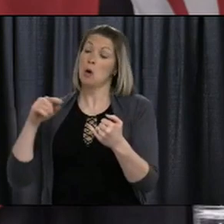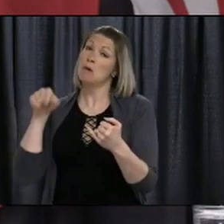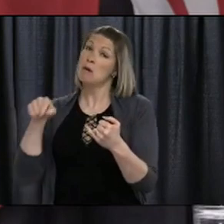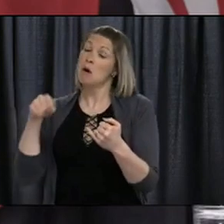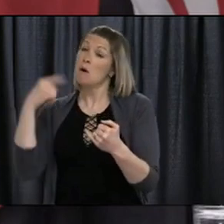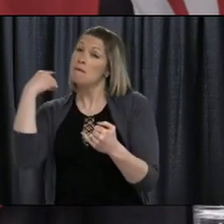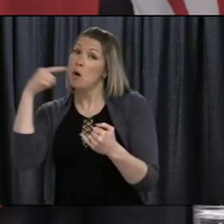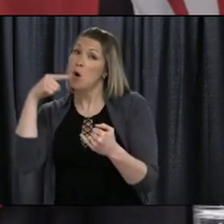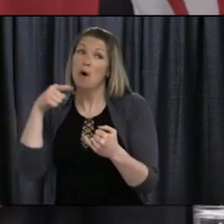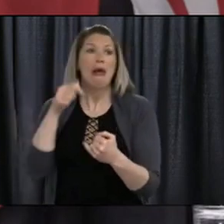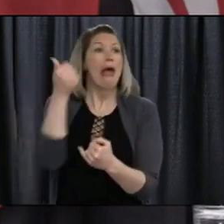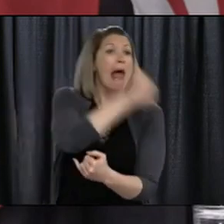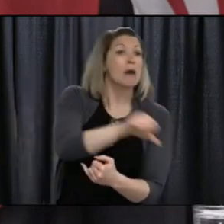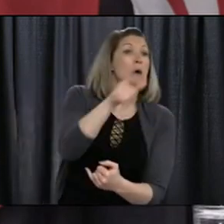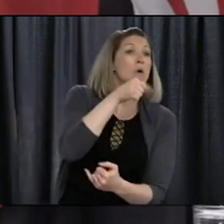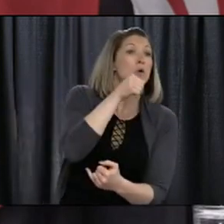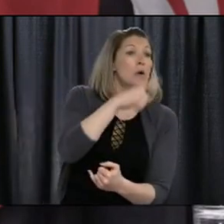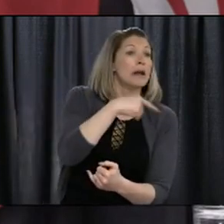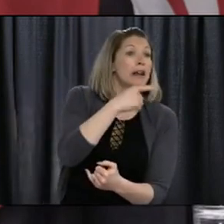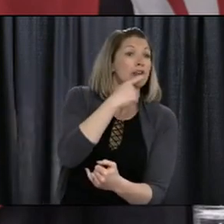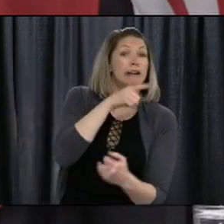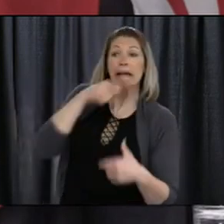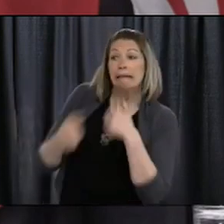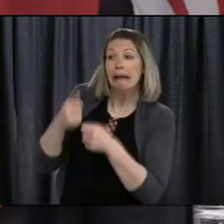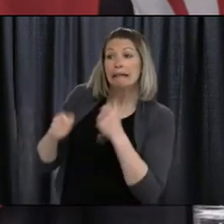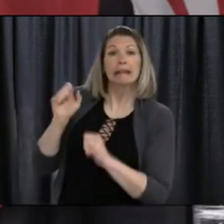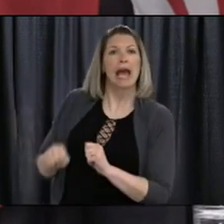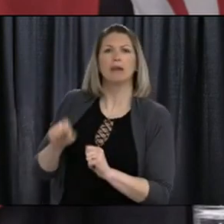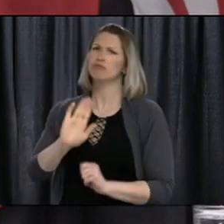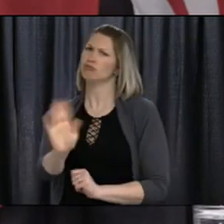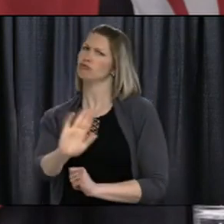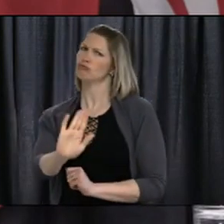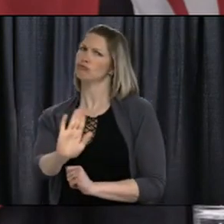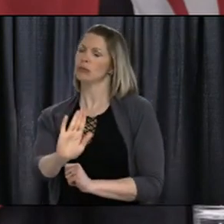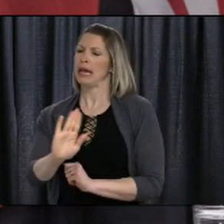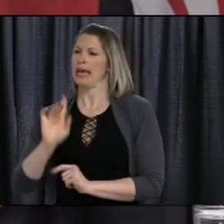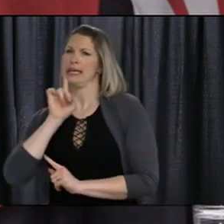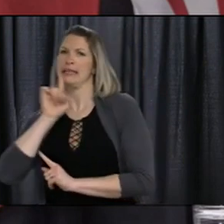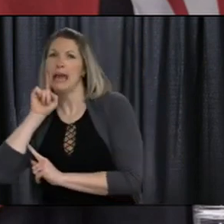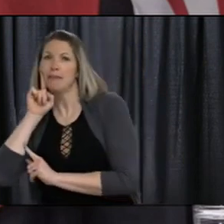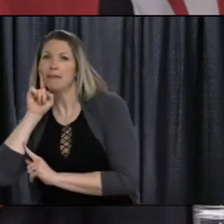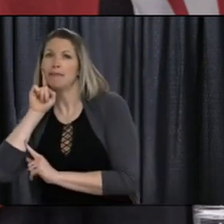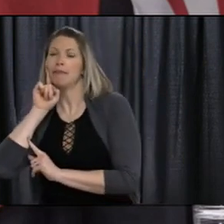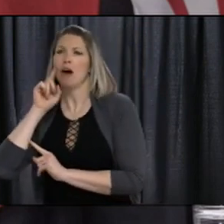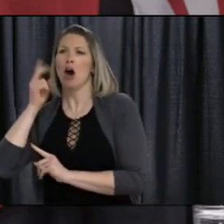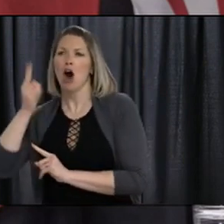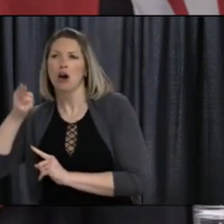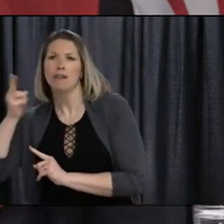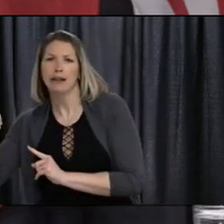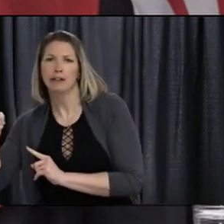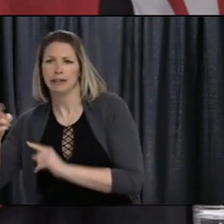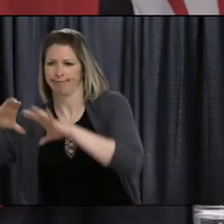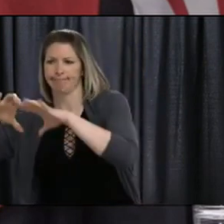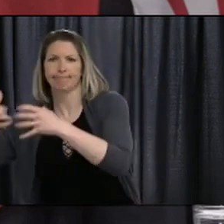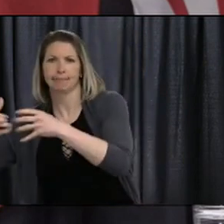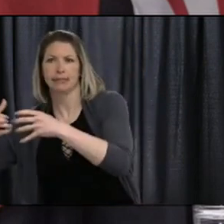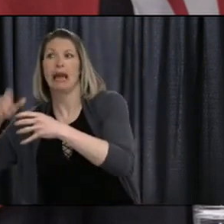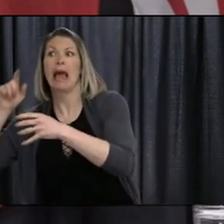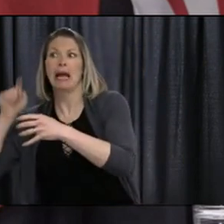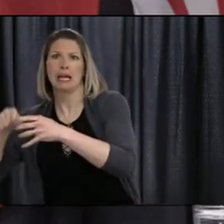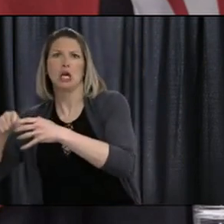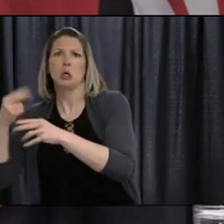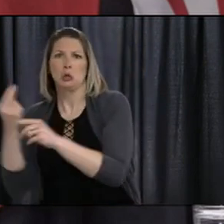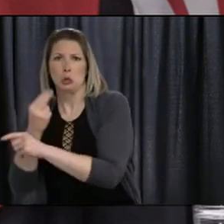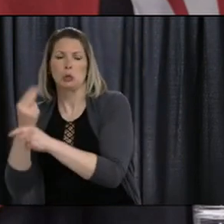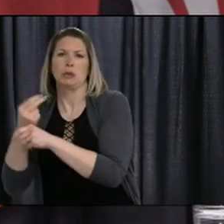deaf and hard of hearing or those with communication disabilities that prevent them from speaking to a nurse. And